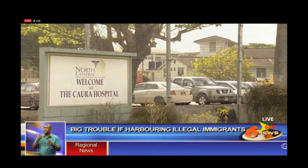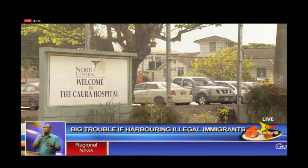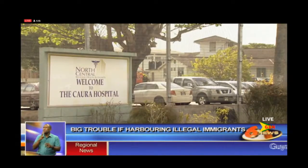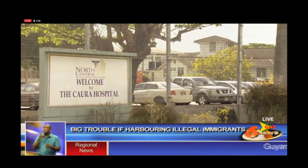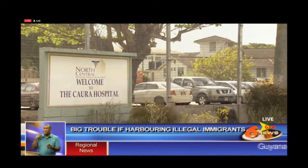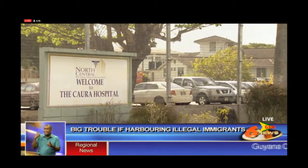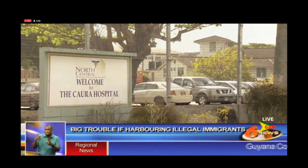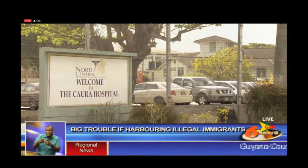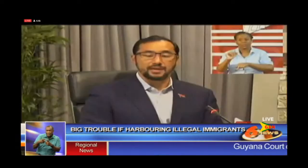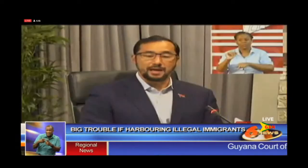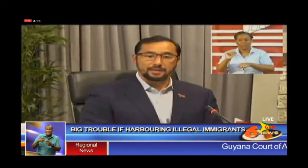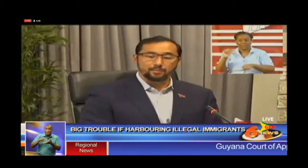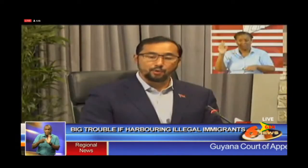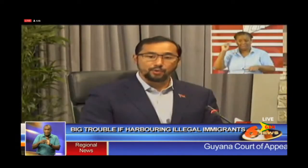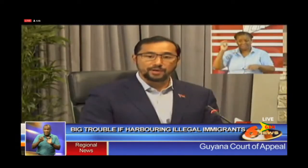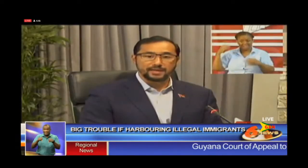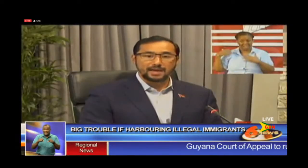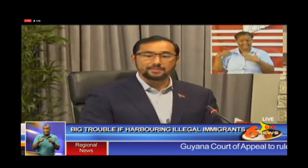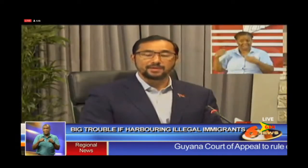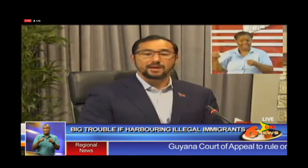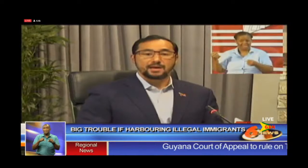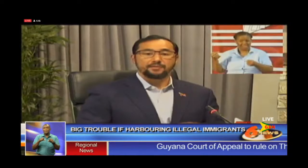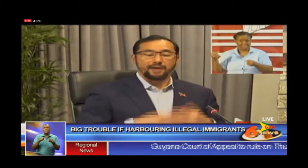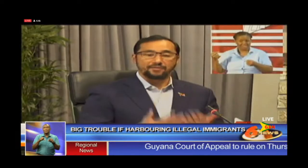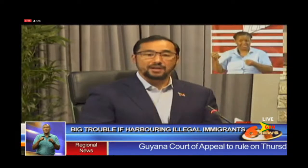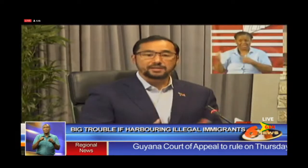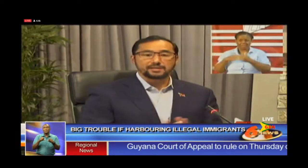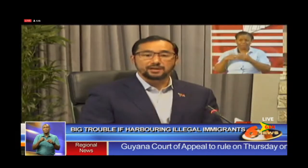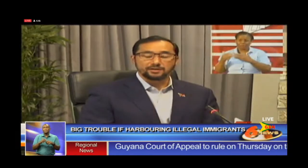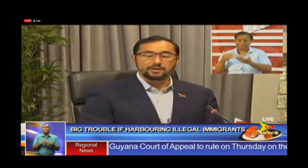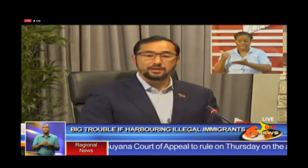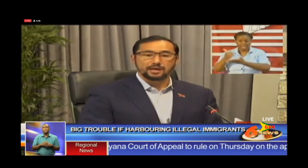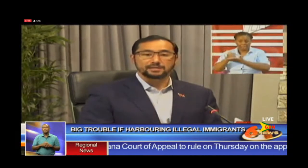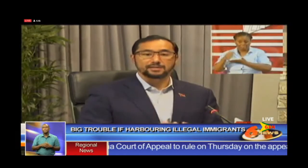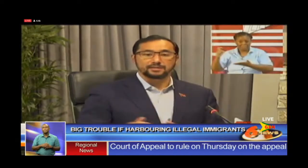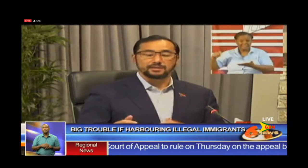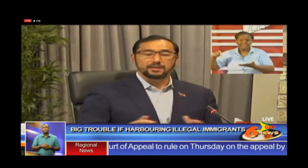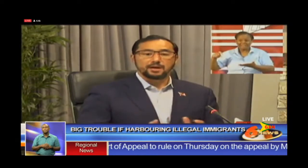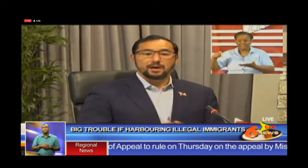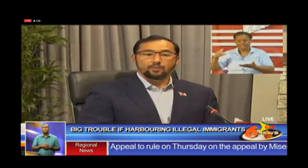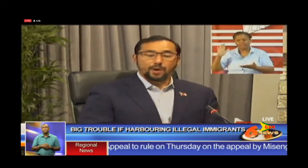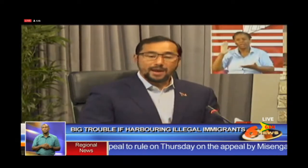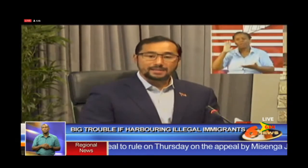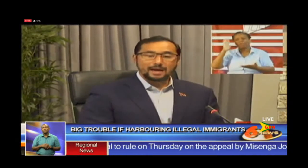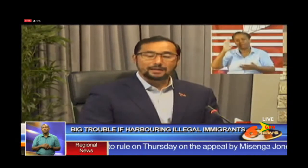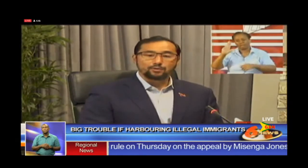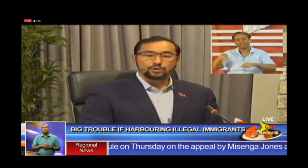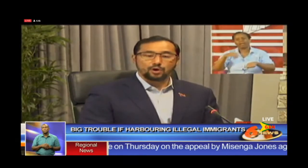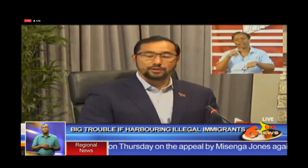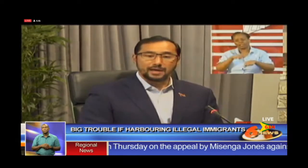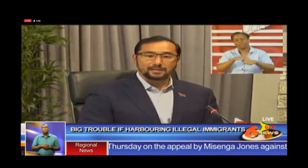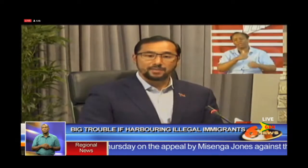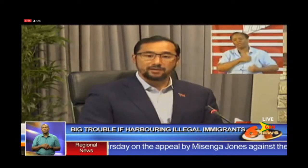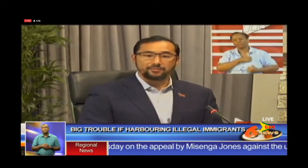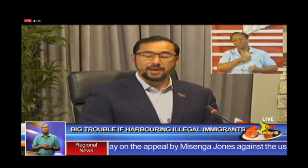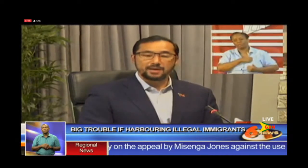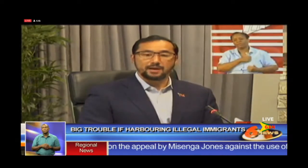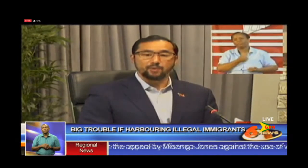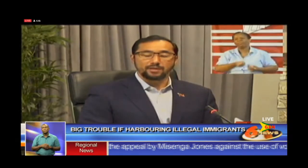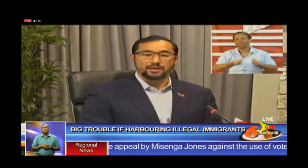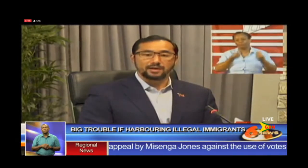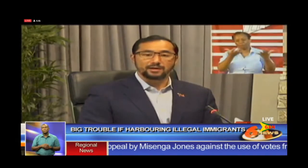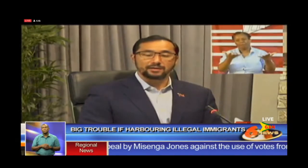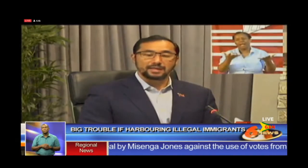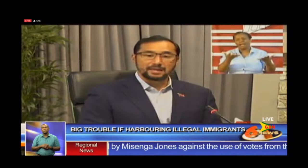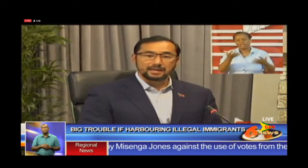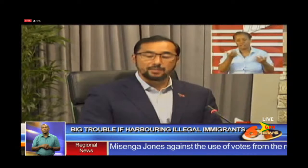investigation. And at the appropriate time, if evidence is on earth as to where exactly those contacts may have been